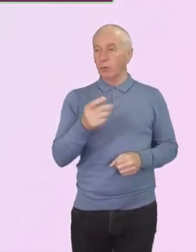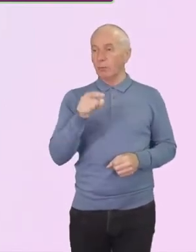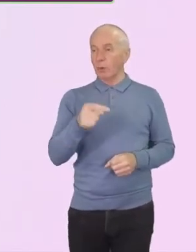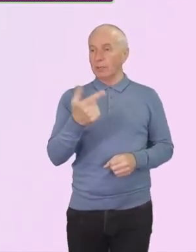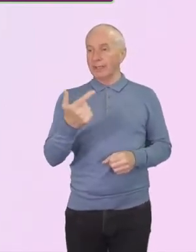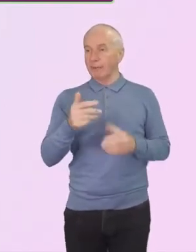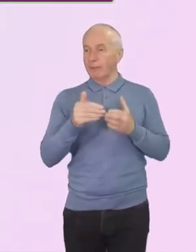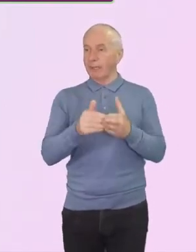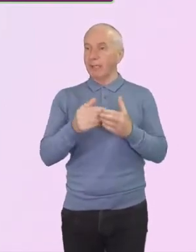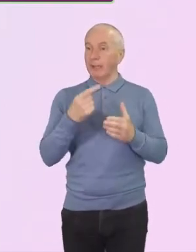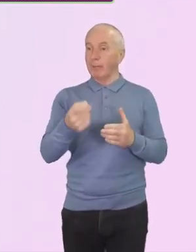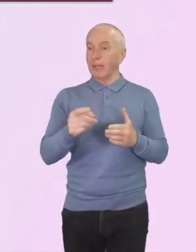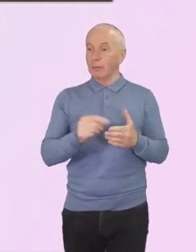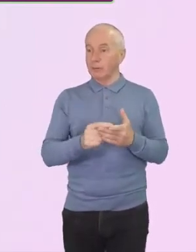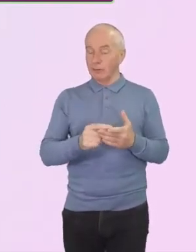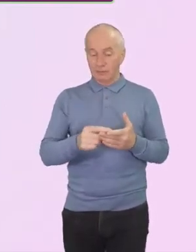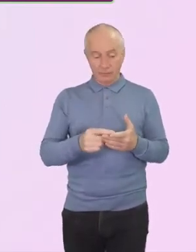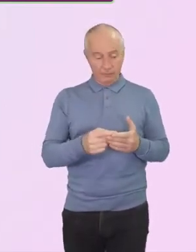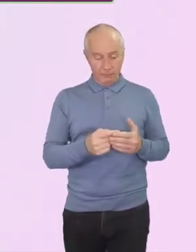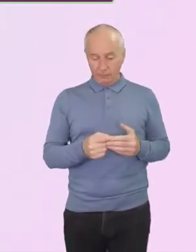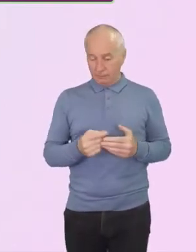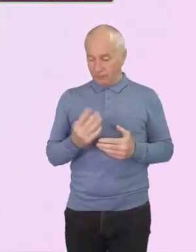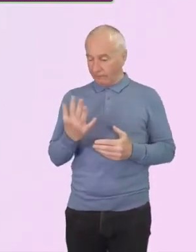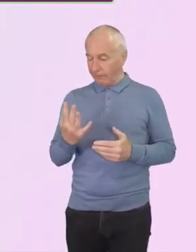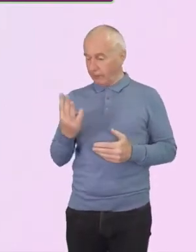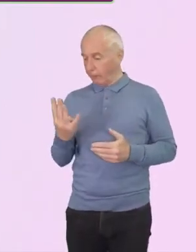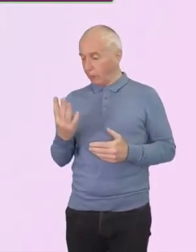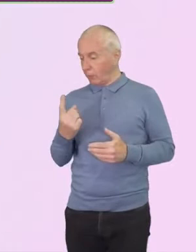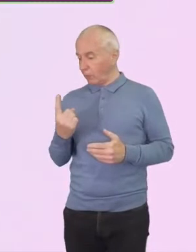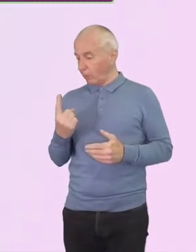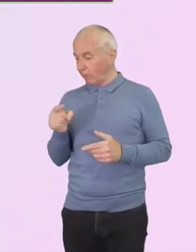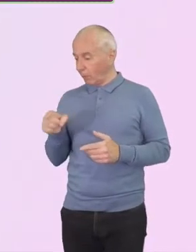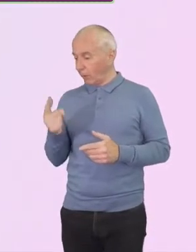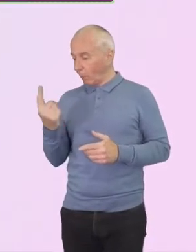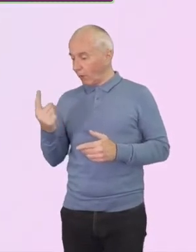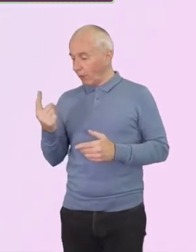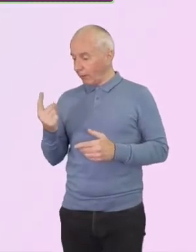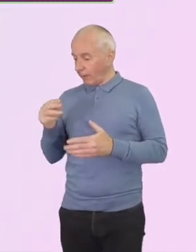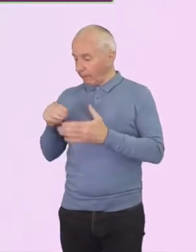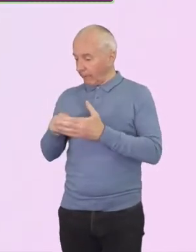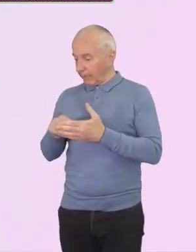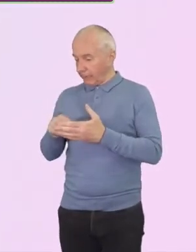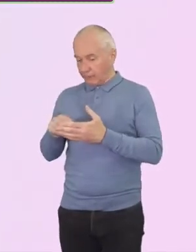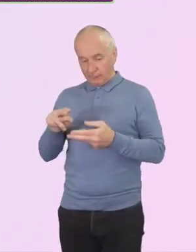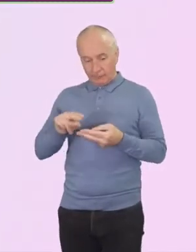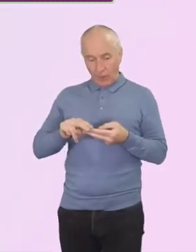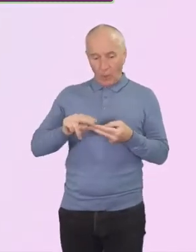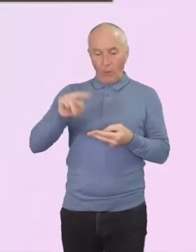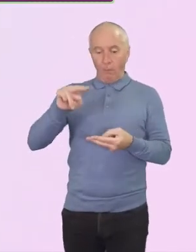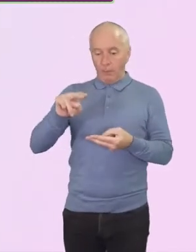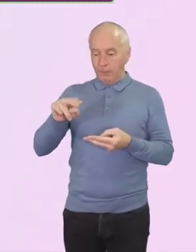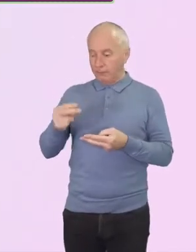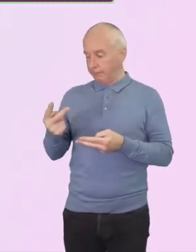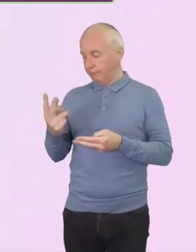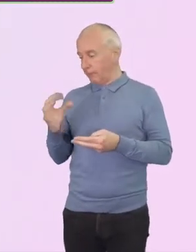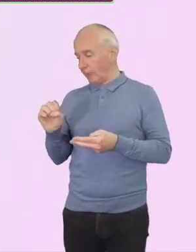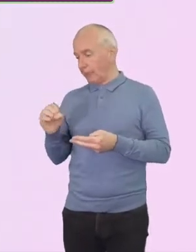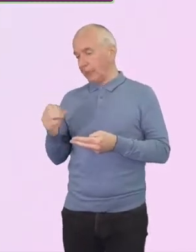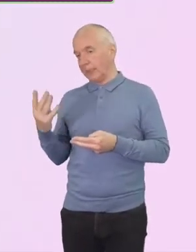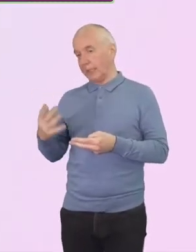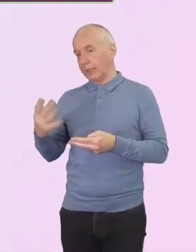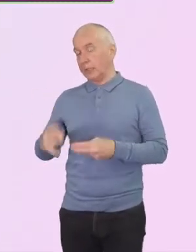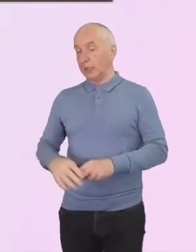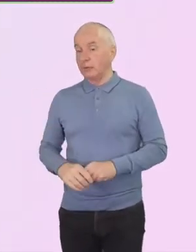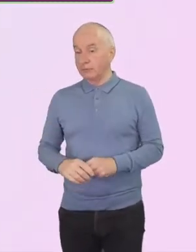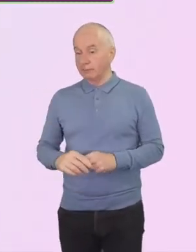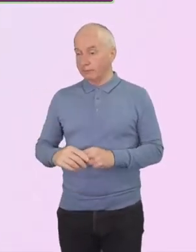up from £54.1 million at the end of 2019. These deposits from